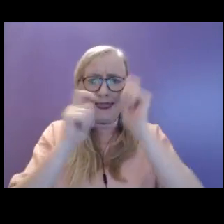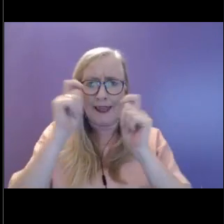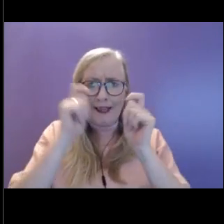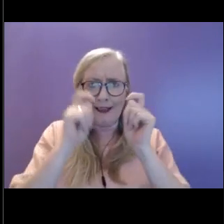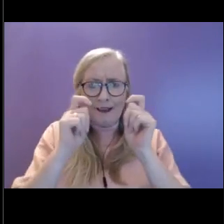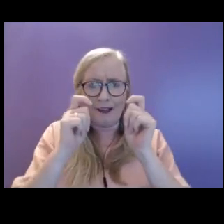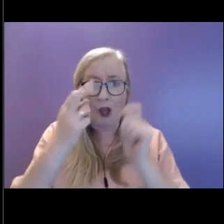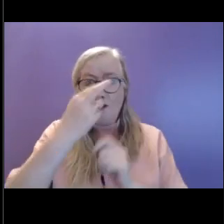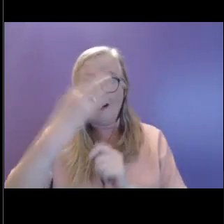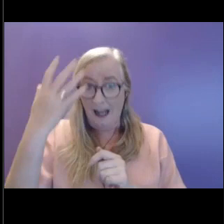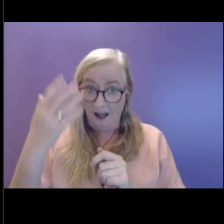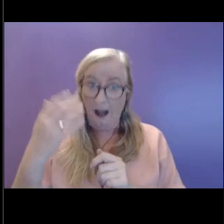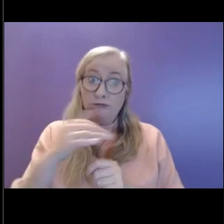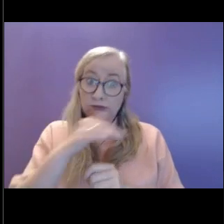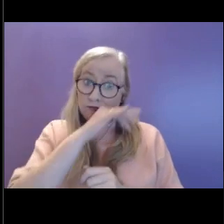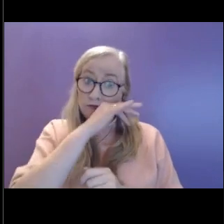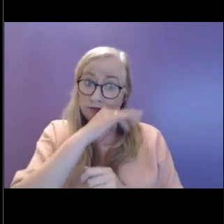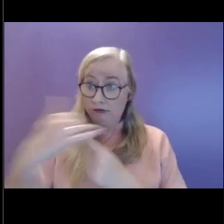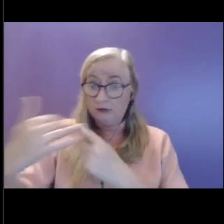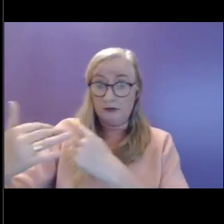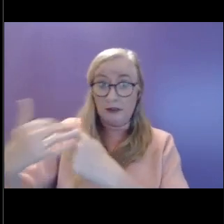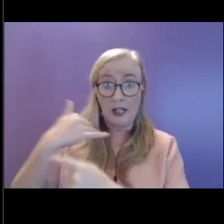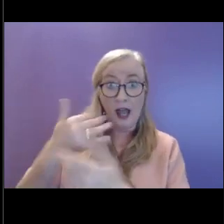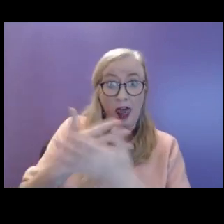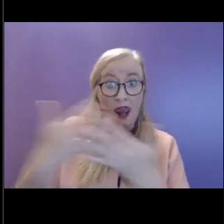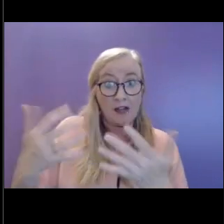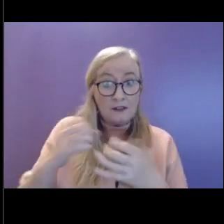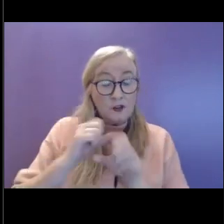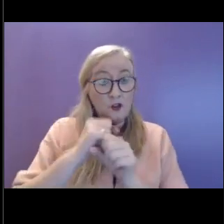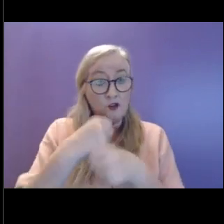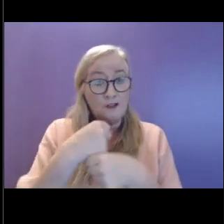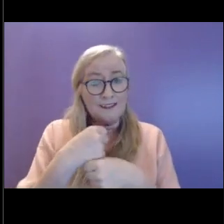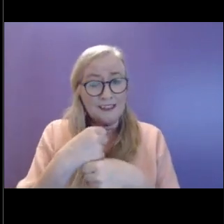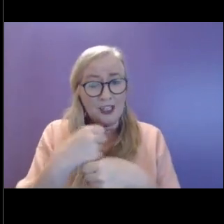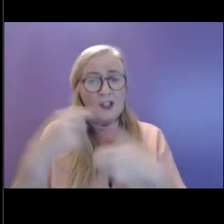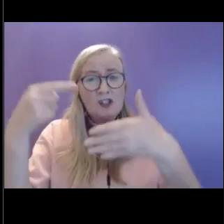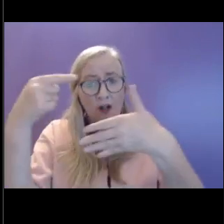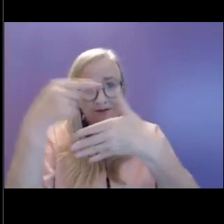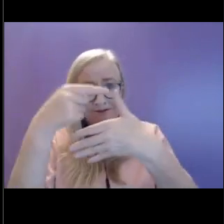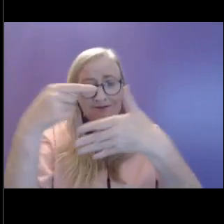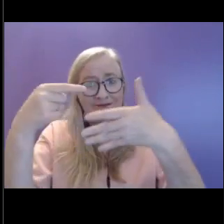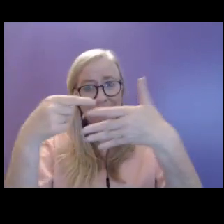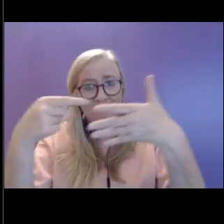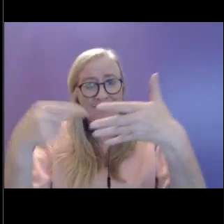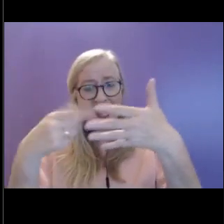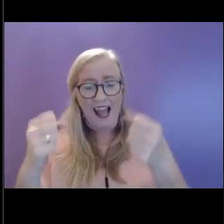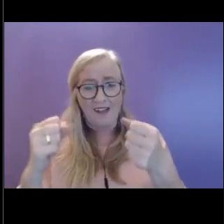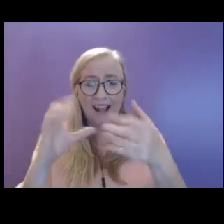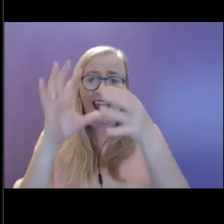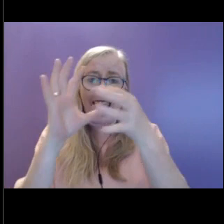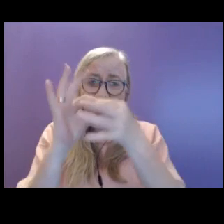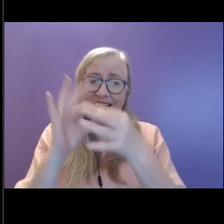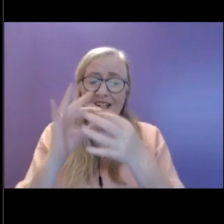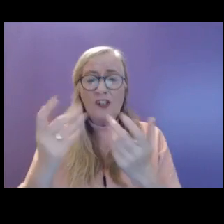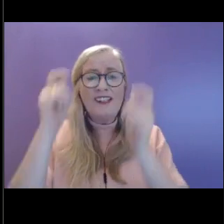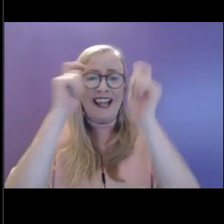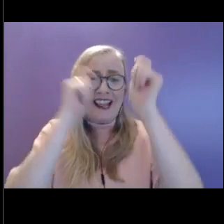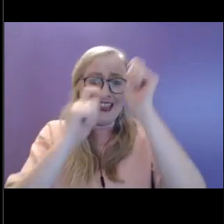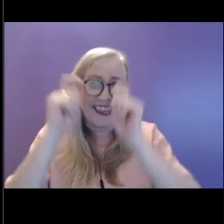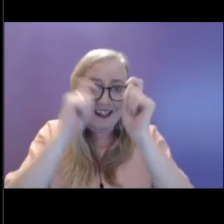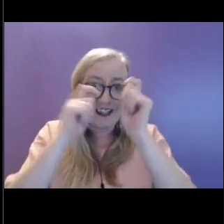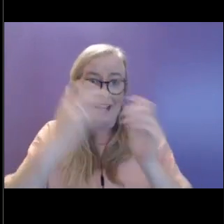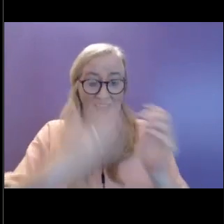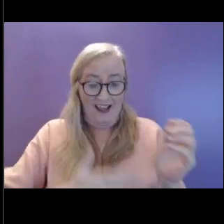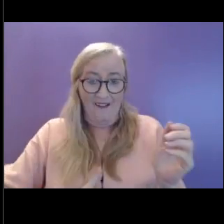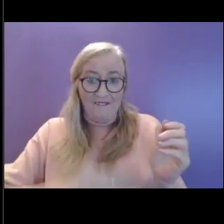stress this is causing us. And I suppose all of these are interconnected. So again, our thoughts and feelings will usually relate